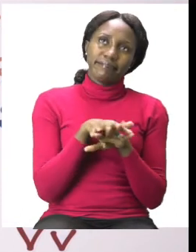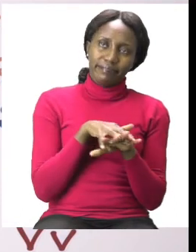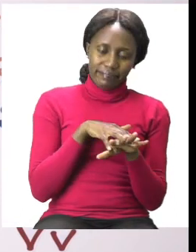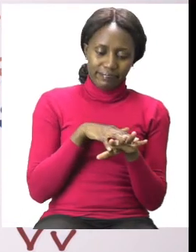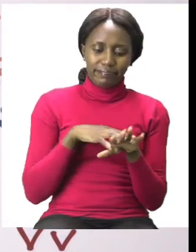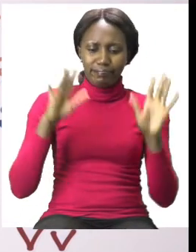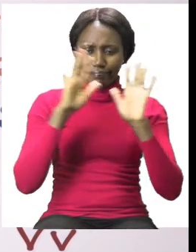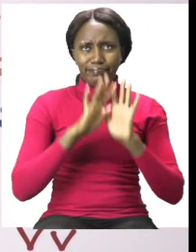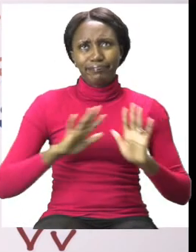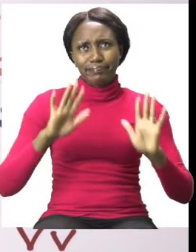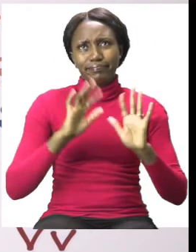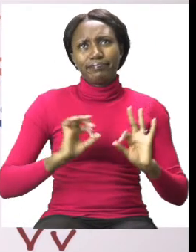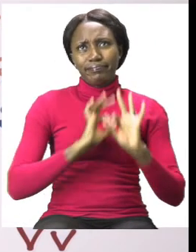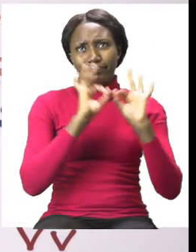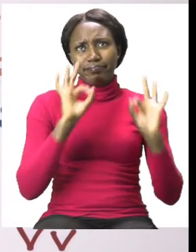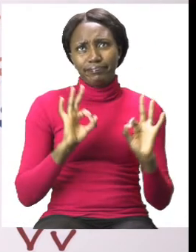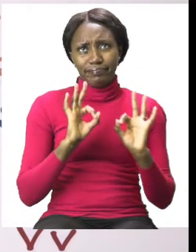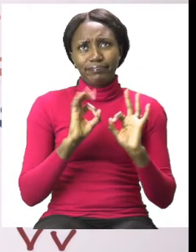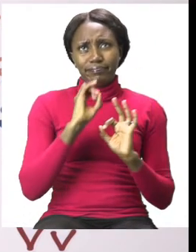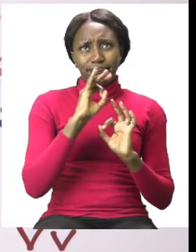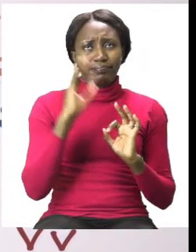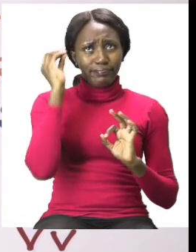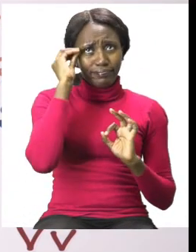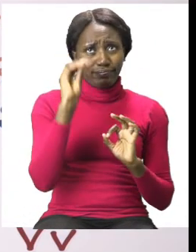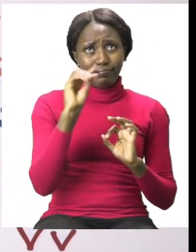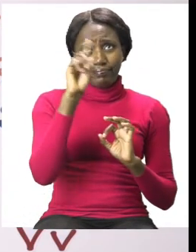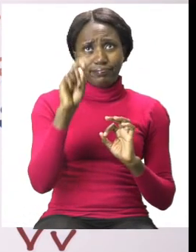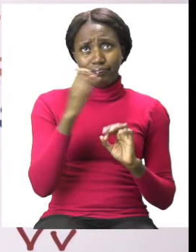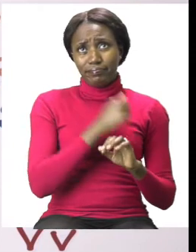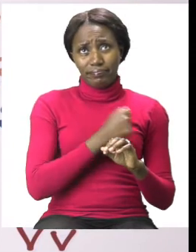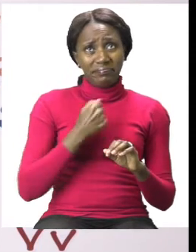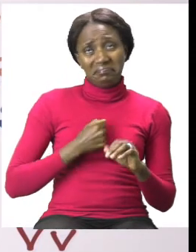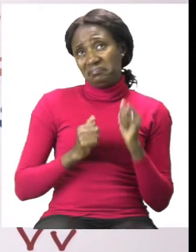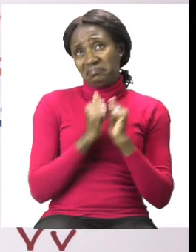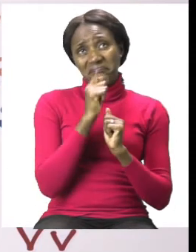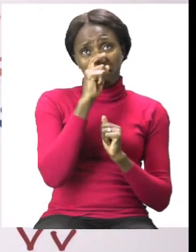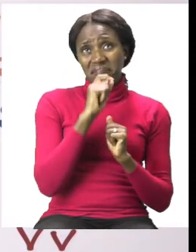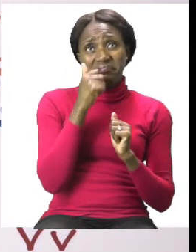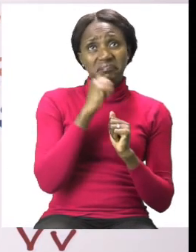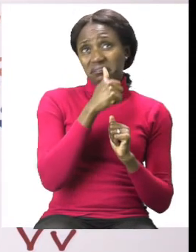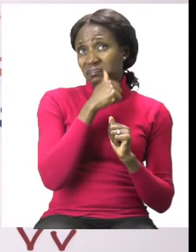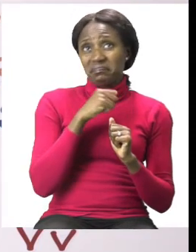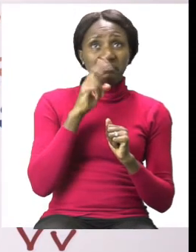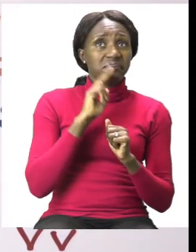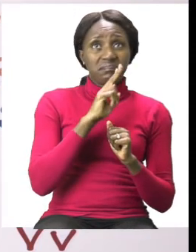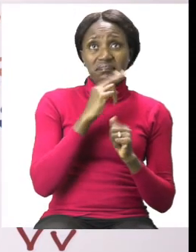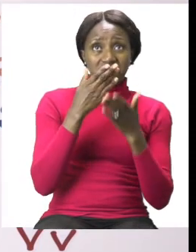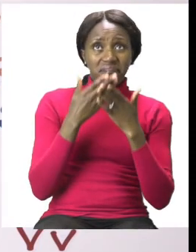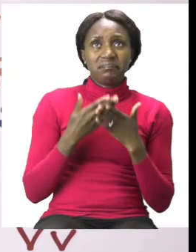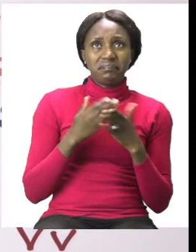Make sure that an adult can help you read the words so that you don't color the house the wrong color.